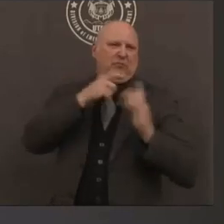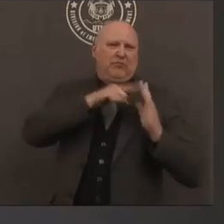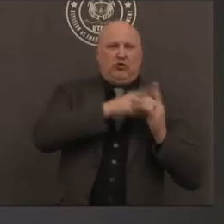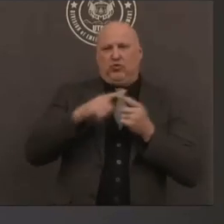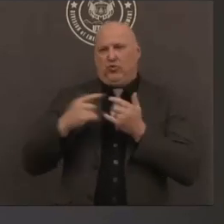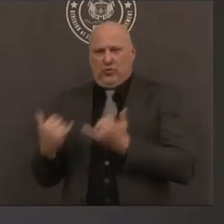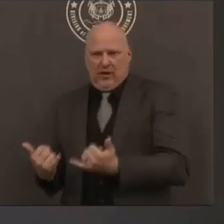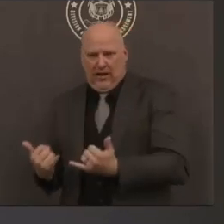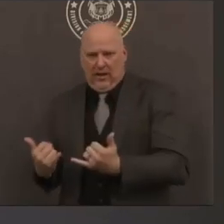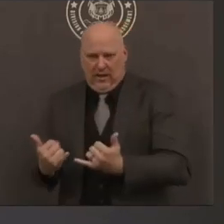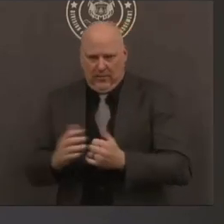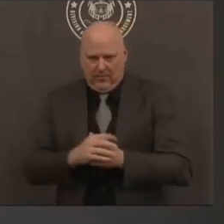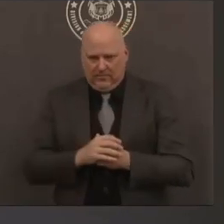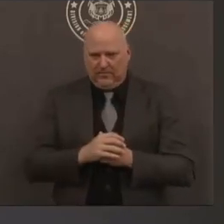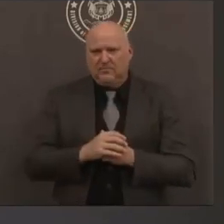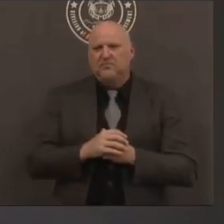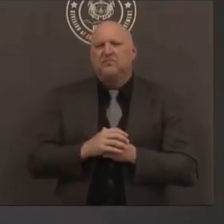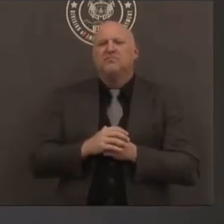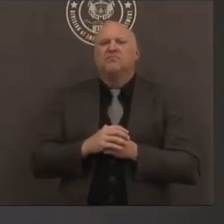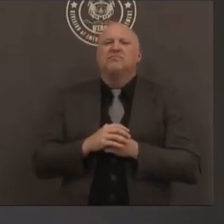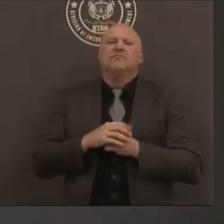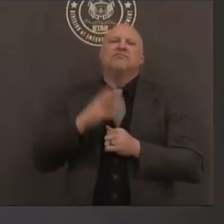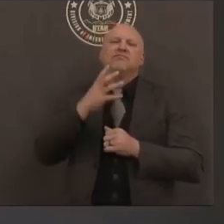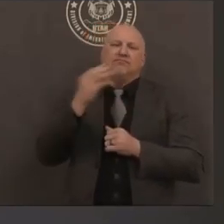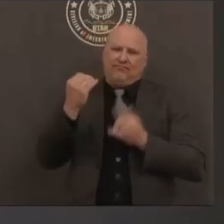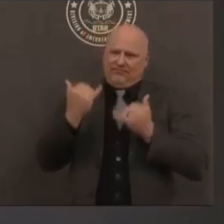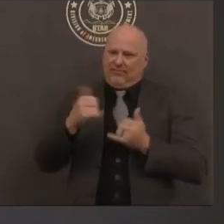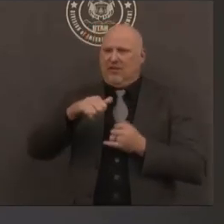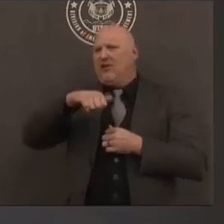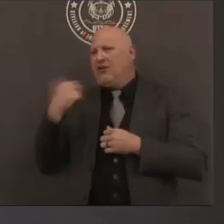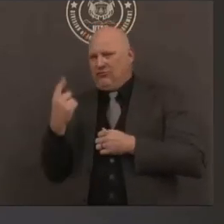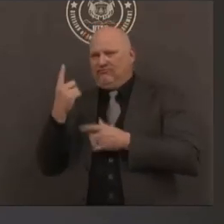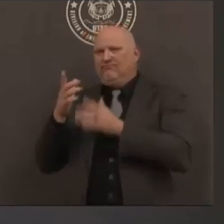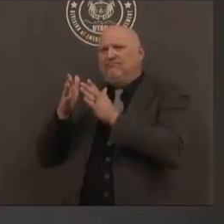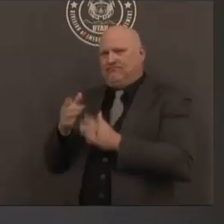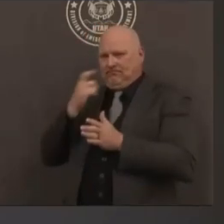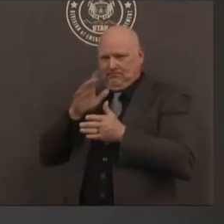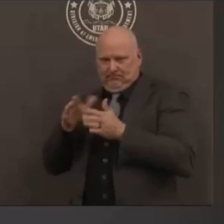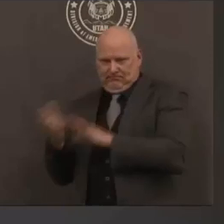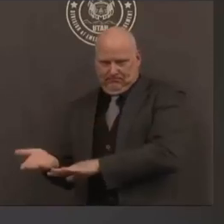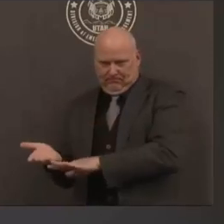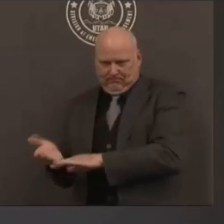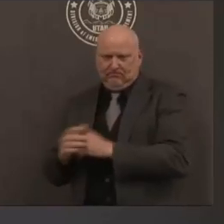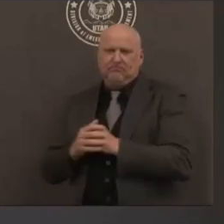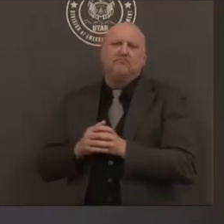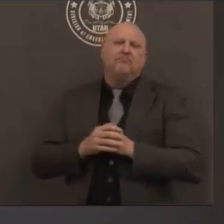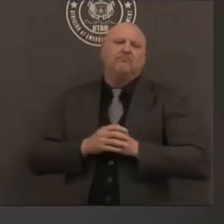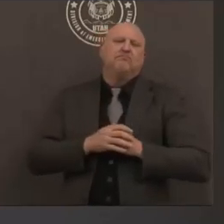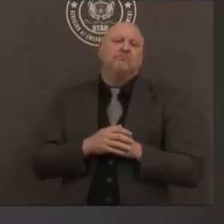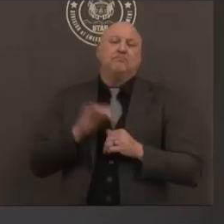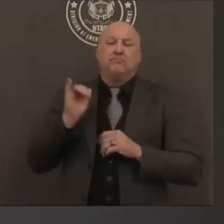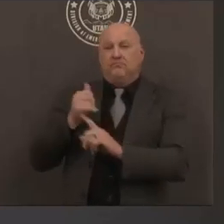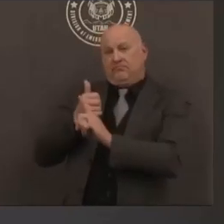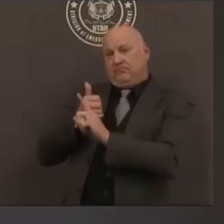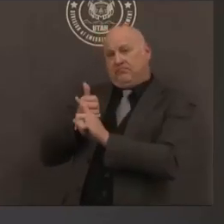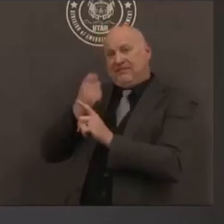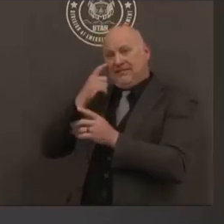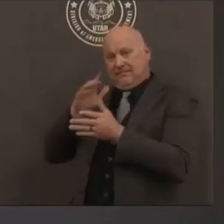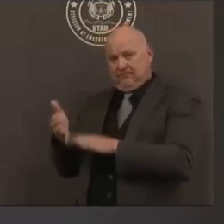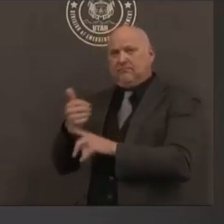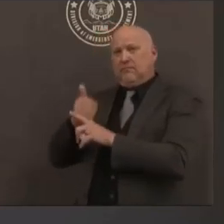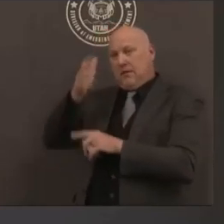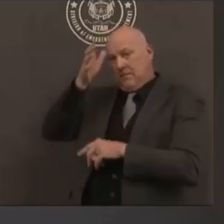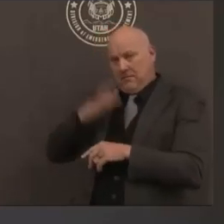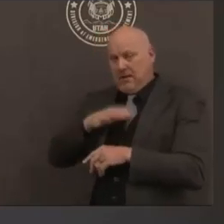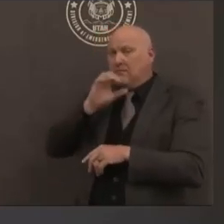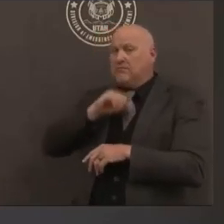total deaths the additional death is in a male from salt lake county he was over the age of 85 and passed